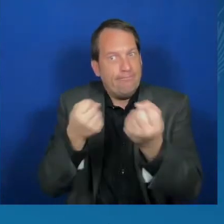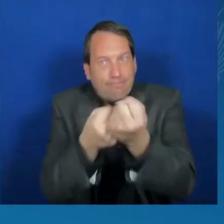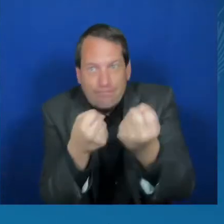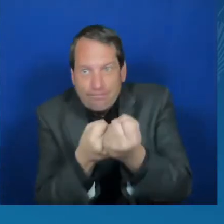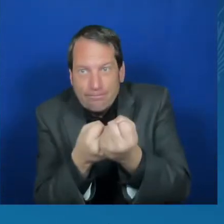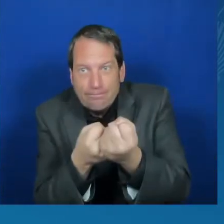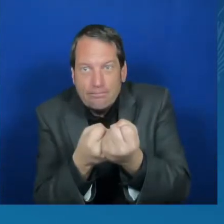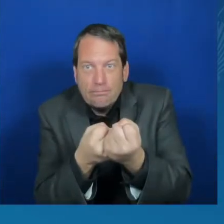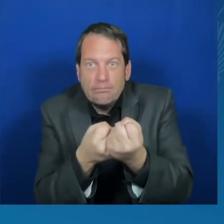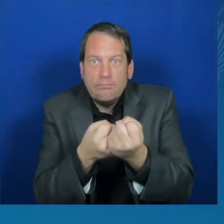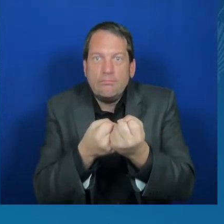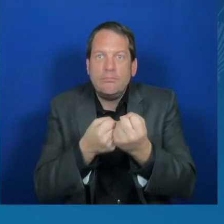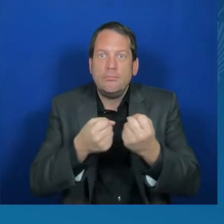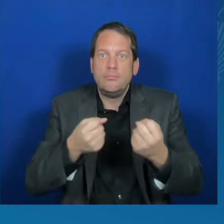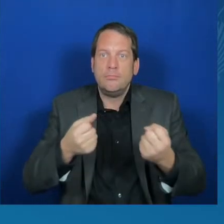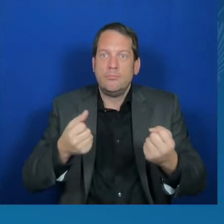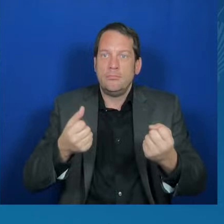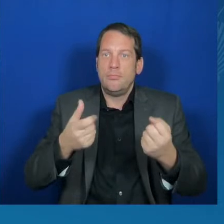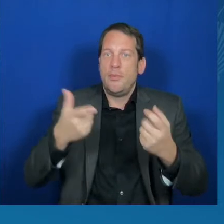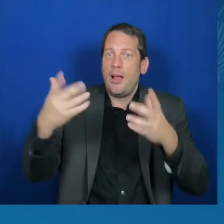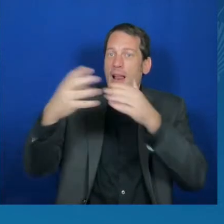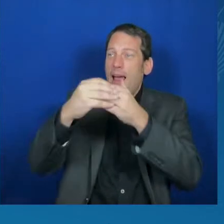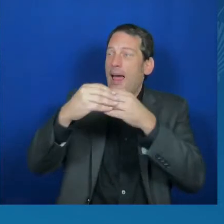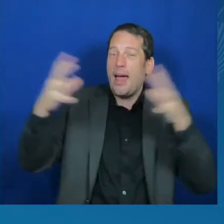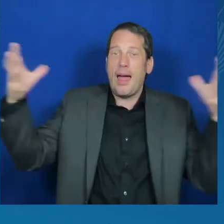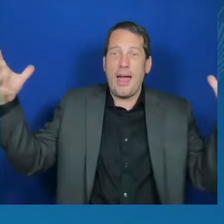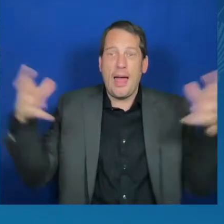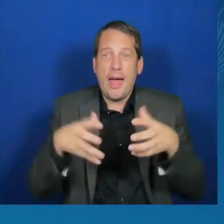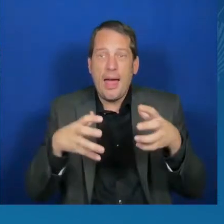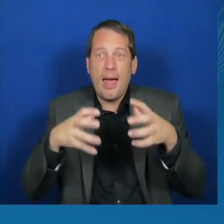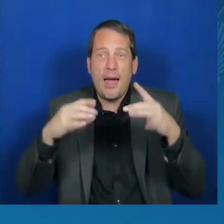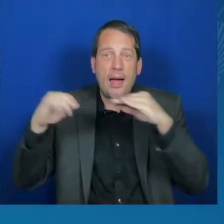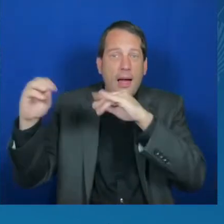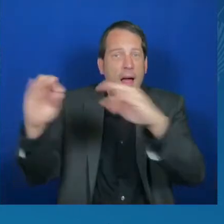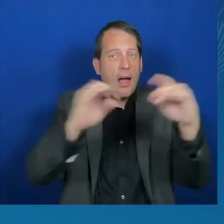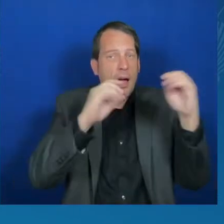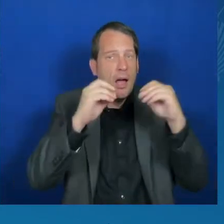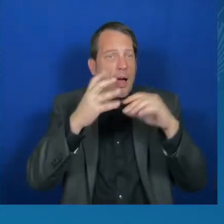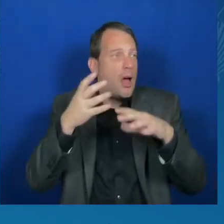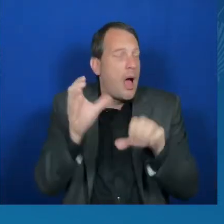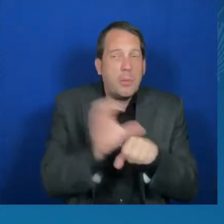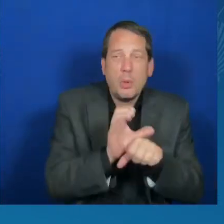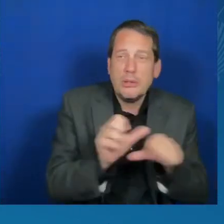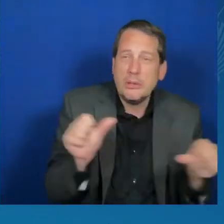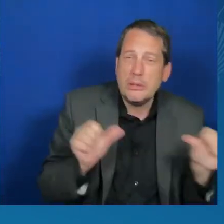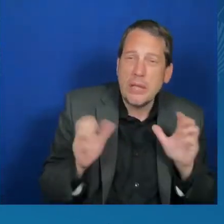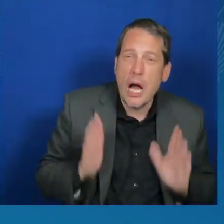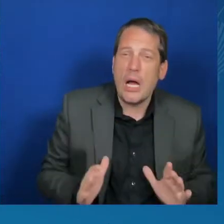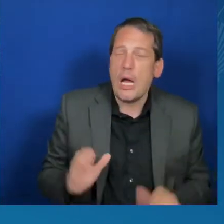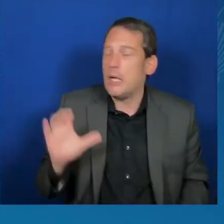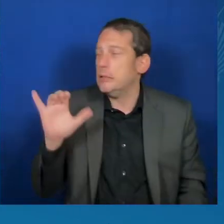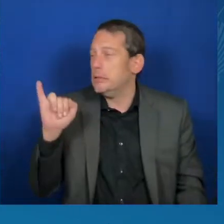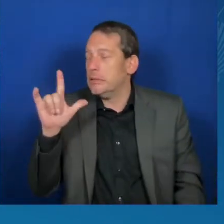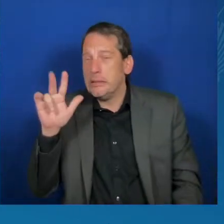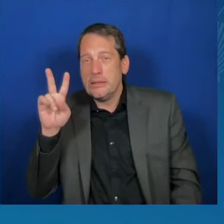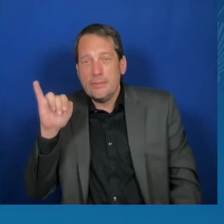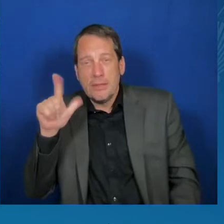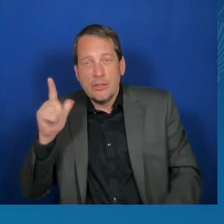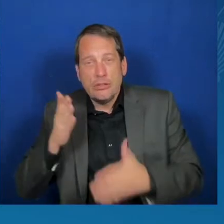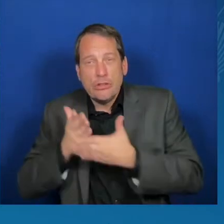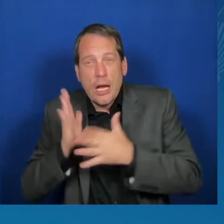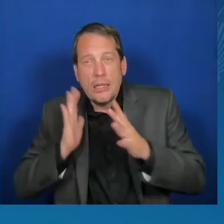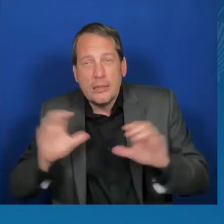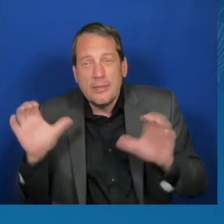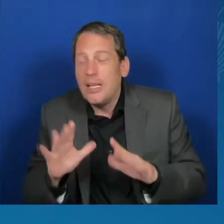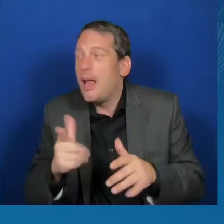computer scientists to civil rights activists to business leaders and legal scholars, all to help